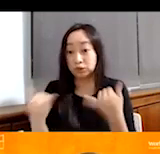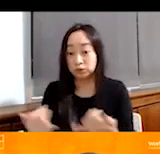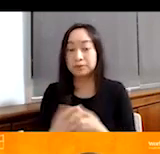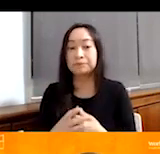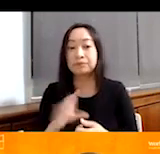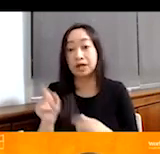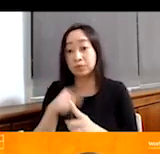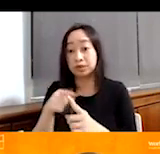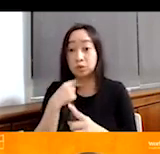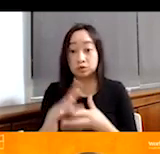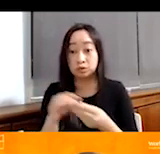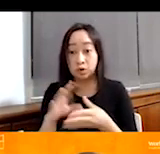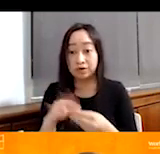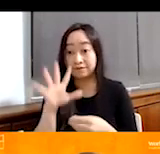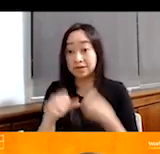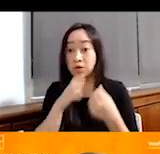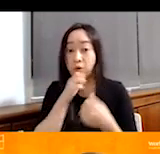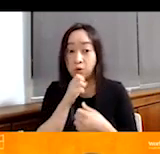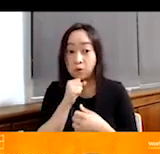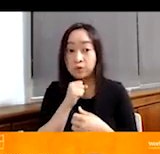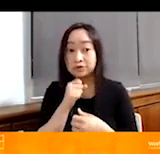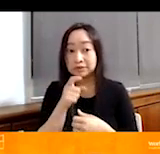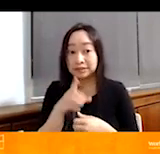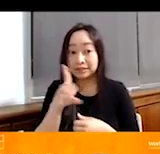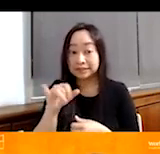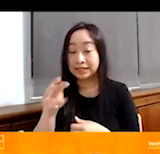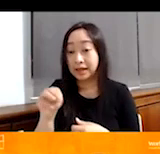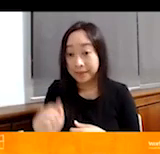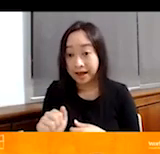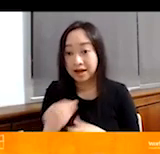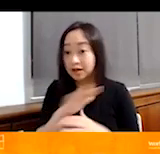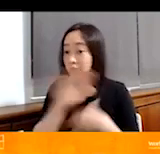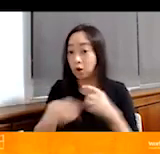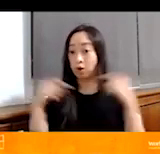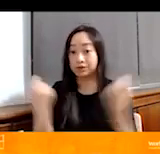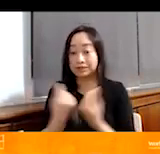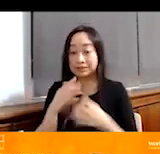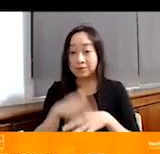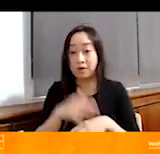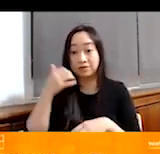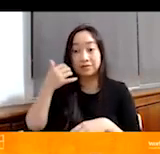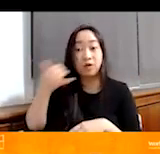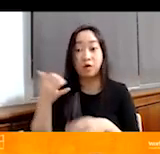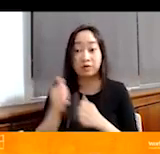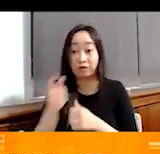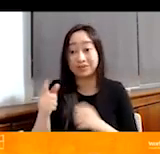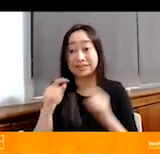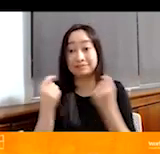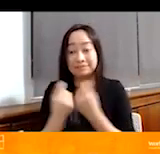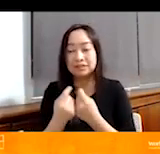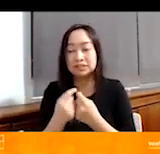And when you told the story of five-year-old Dima, I think the whole, the whole of the team that was on the call with your team was just,